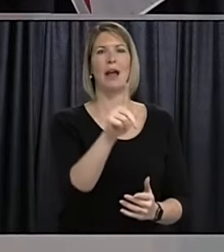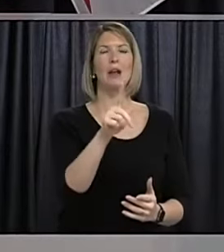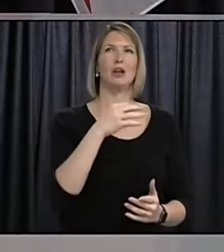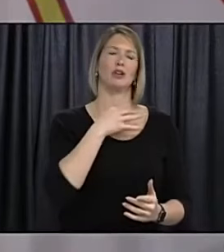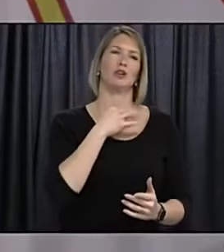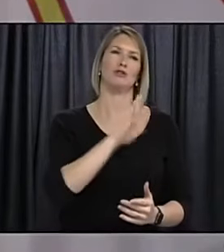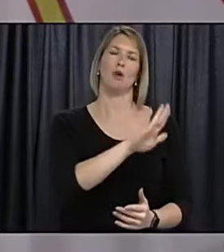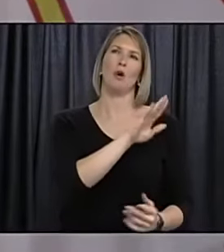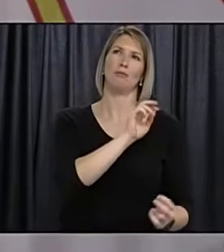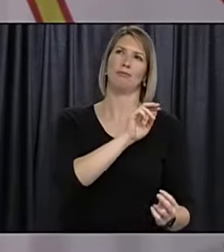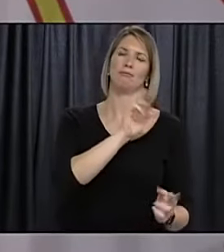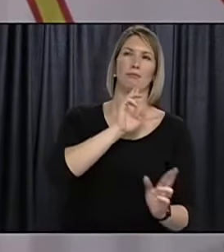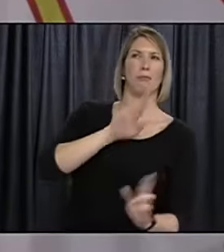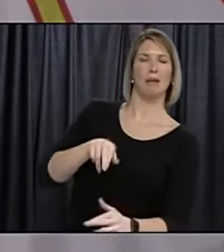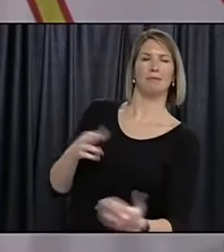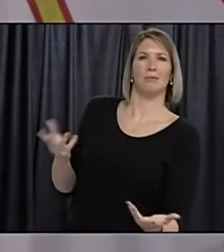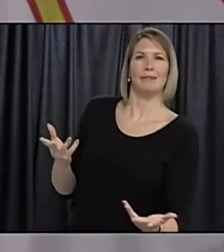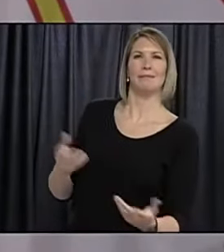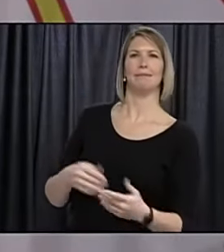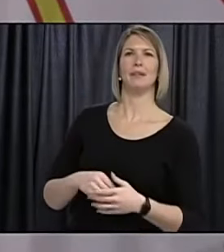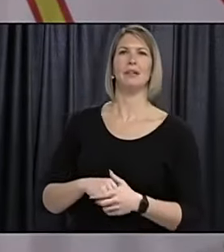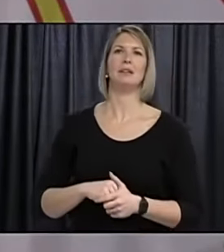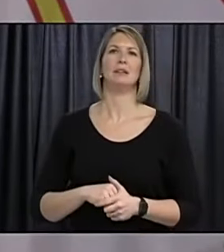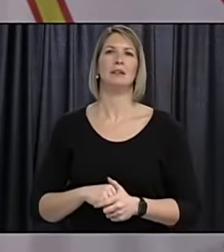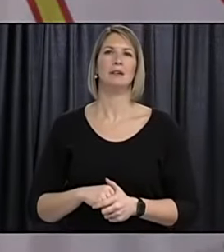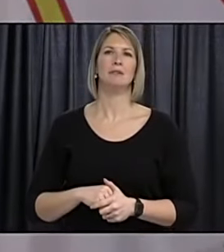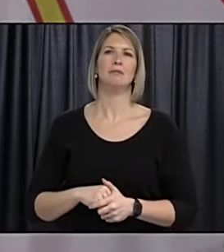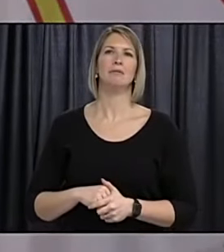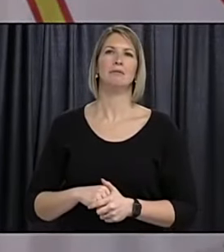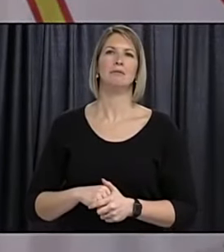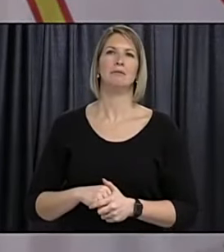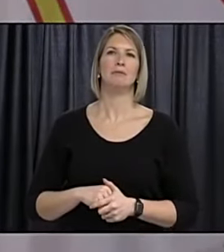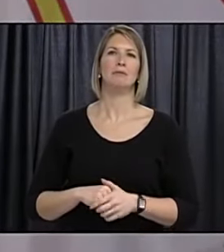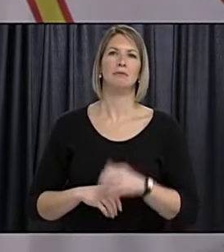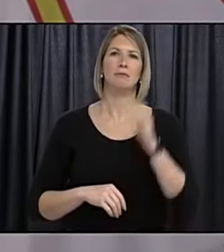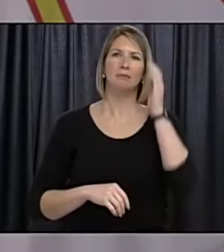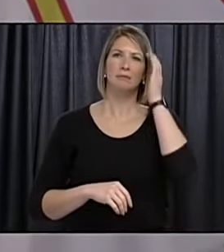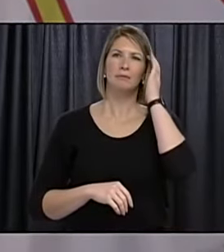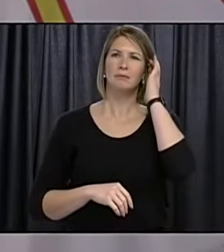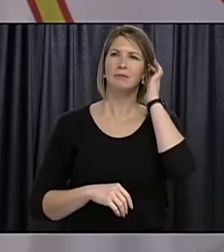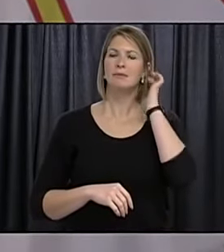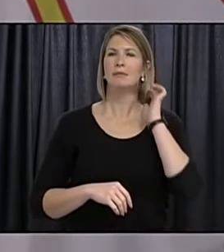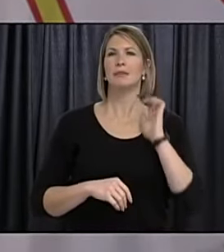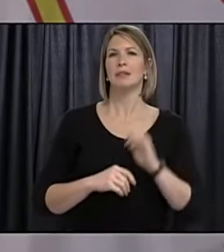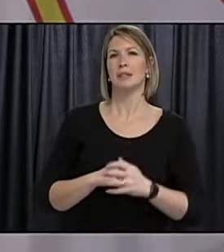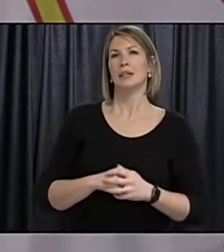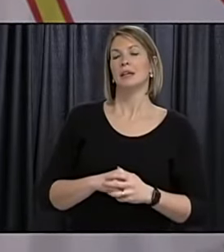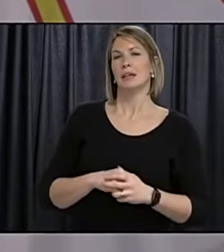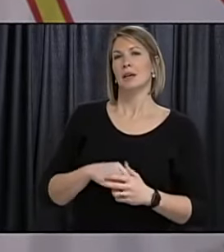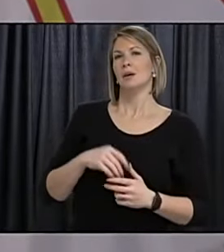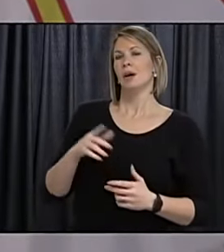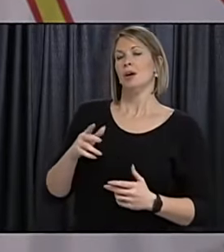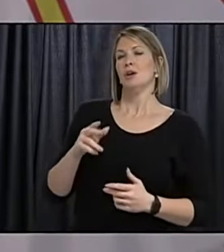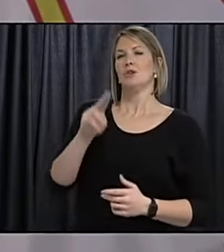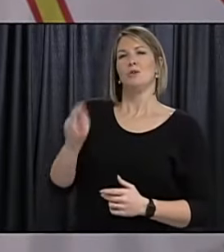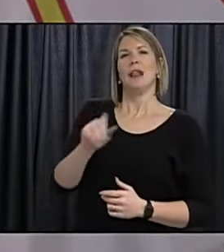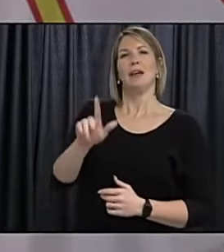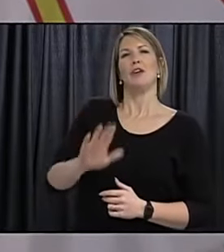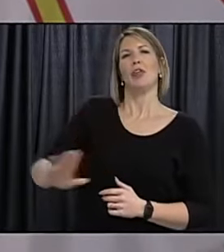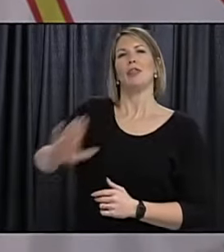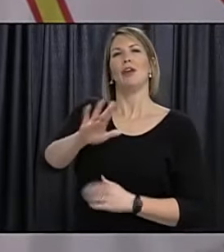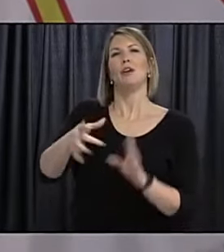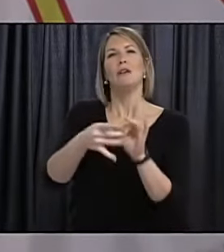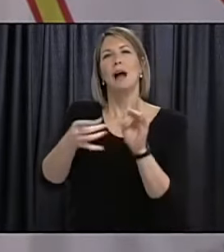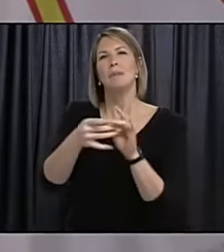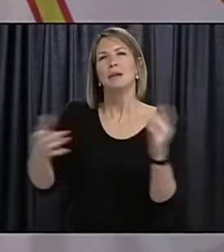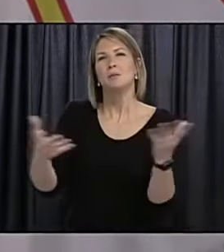i think we've been um you know we've been very grateful in public health for the